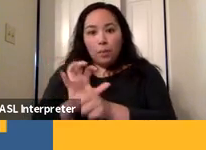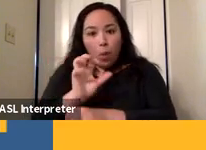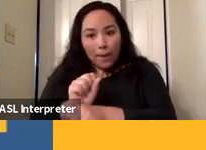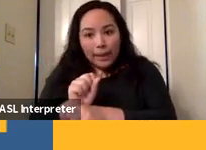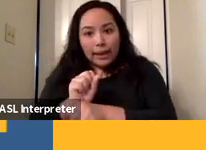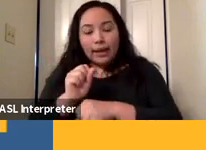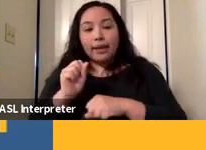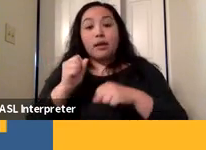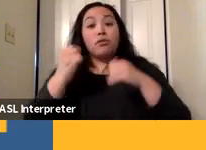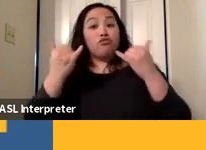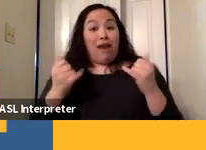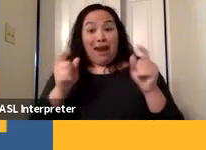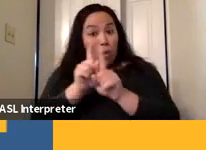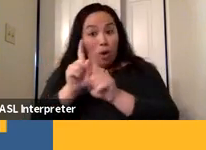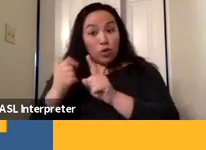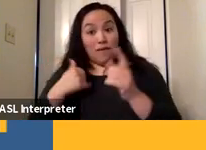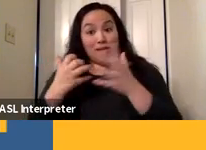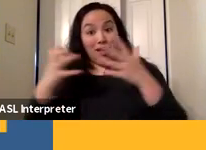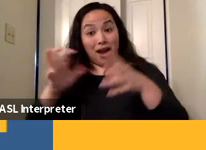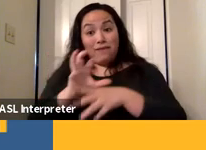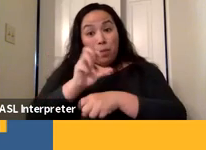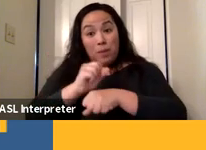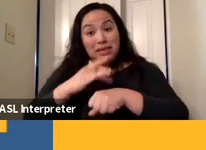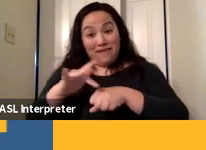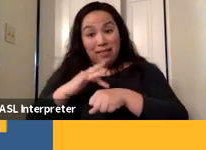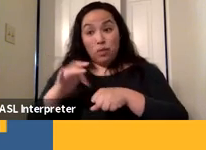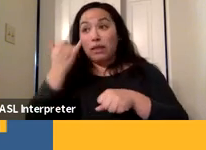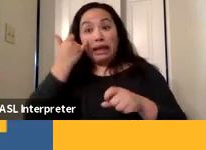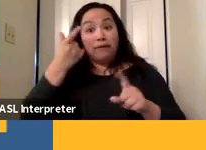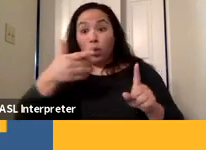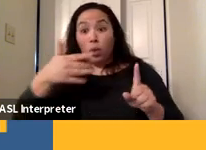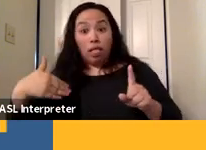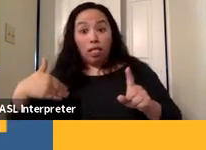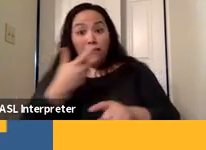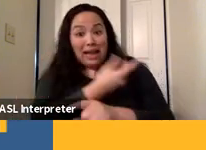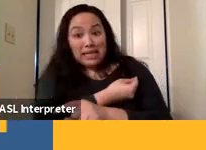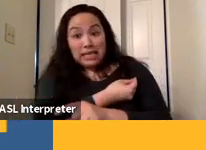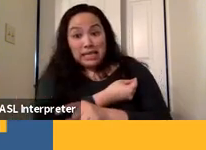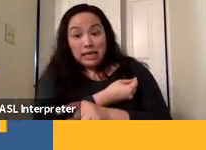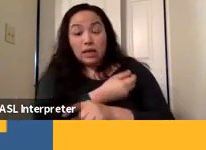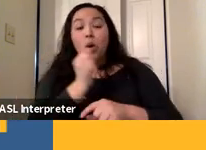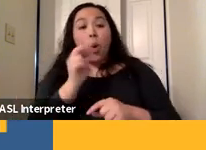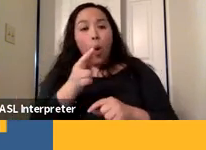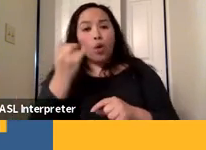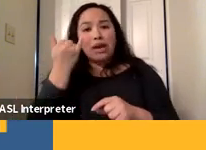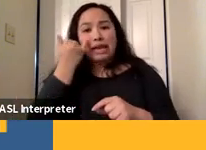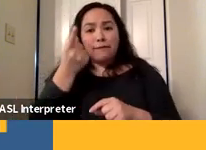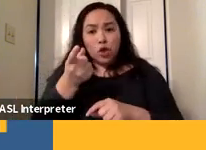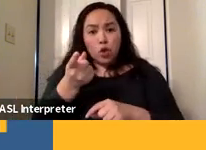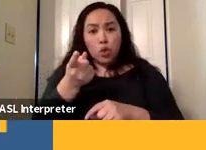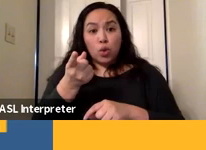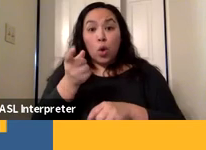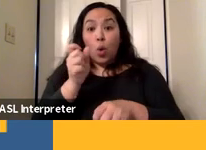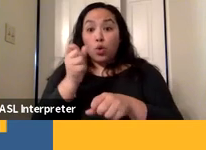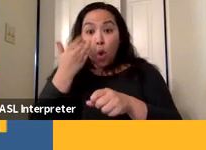as we speak, there are a lot of appointments available. And so if you have not yet gotten your vaccine, or you are working with people who have not